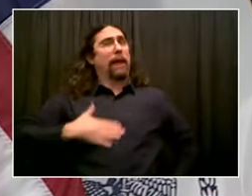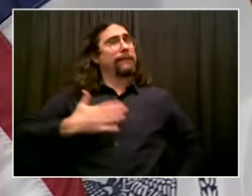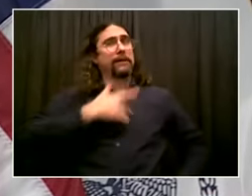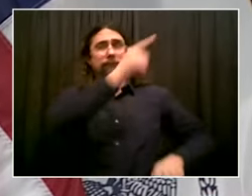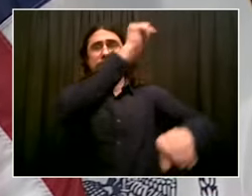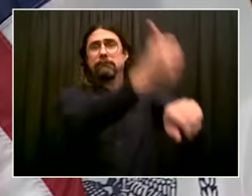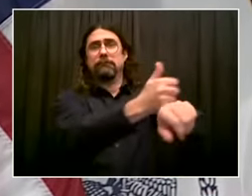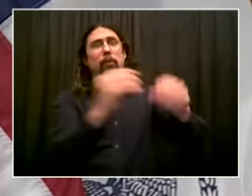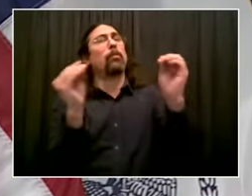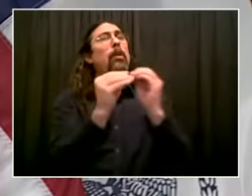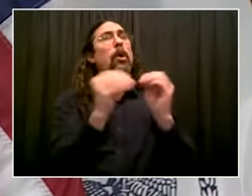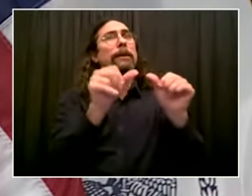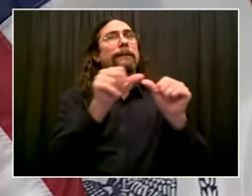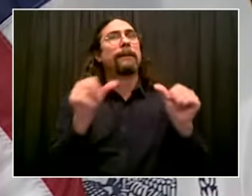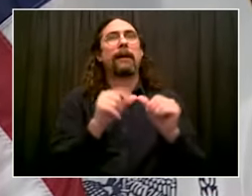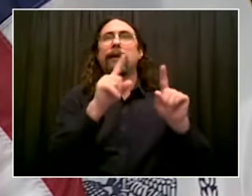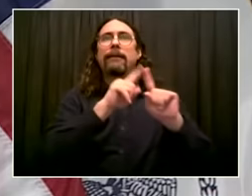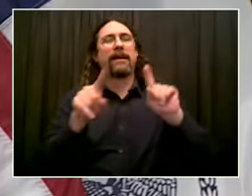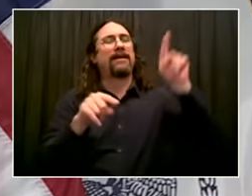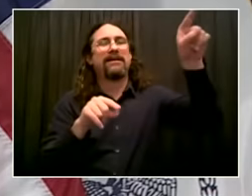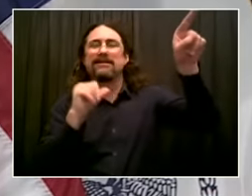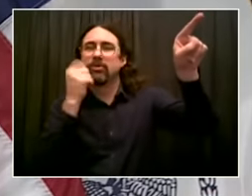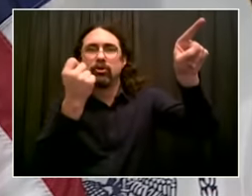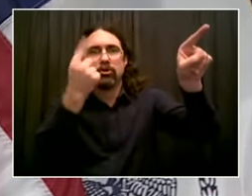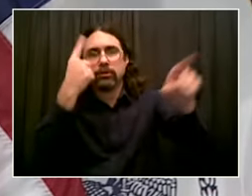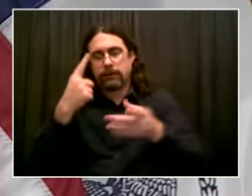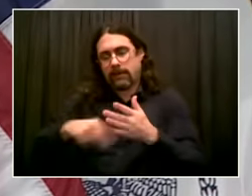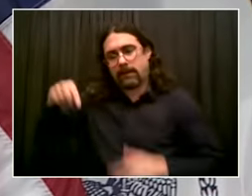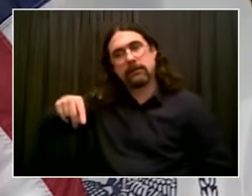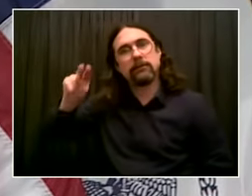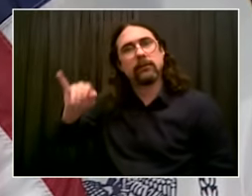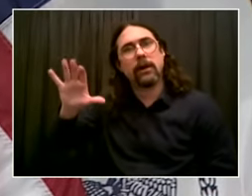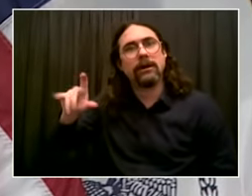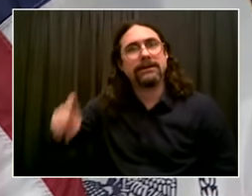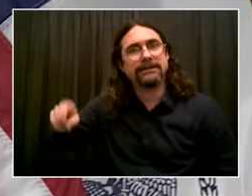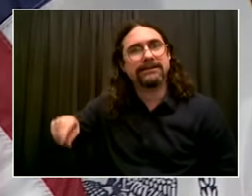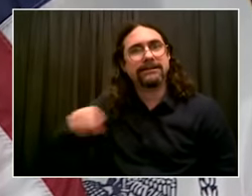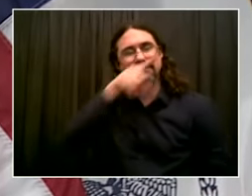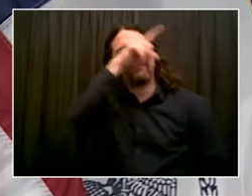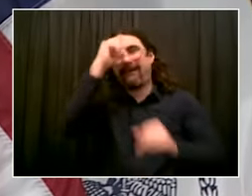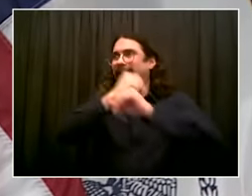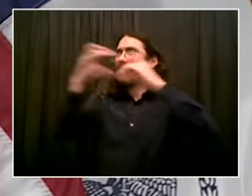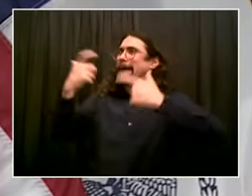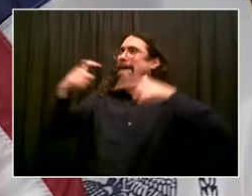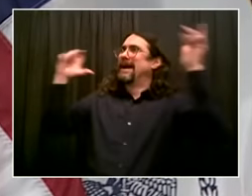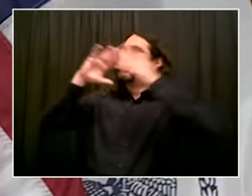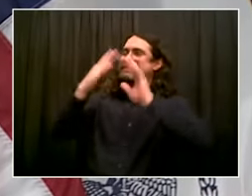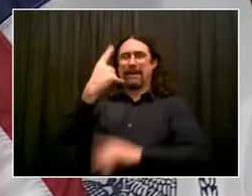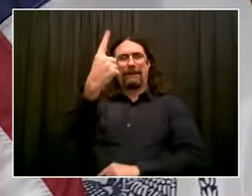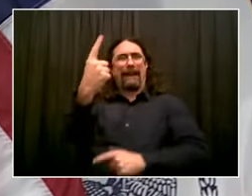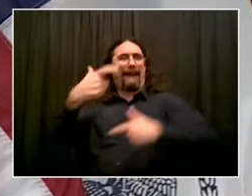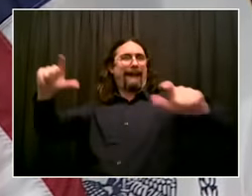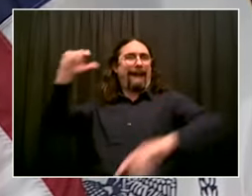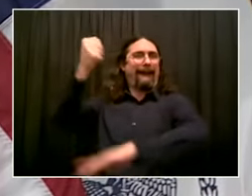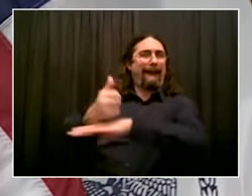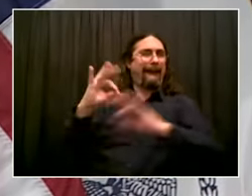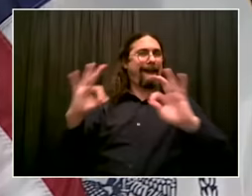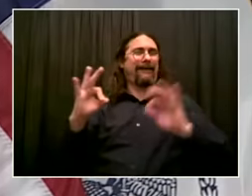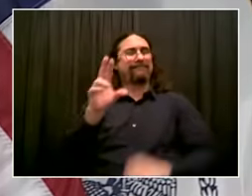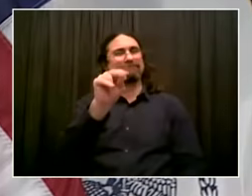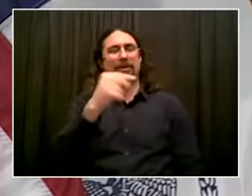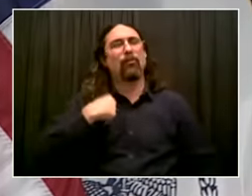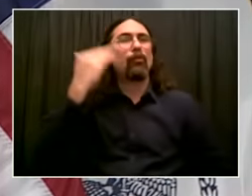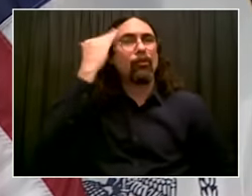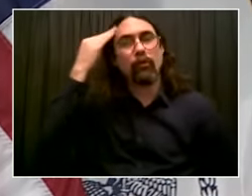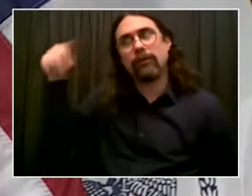in communities of color and to give New York City its fair share. If we're going to be, if we're going to be vaccinating folks from outside the